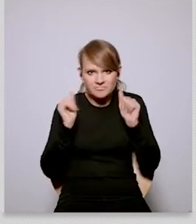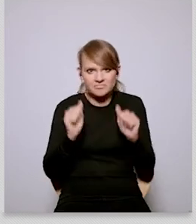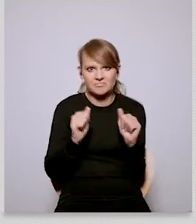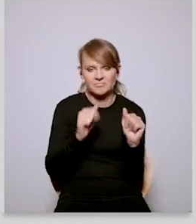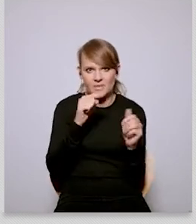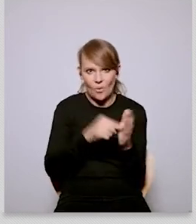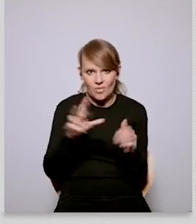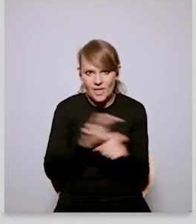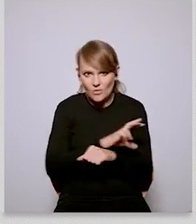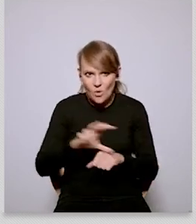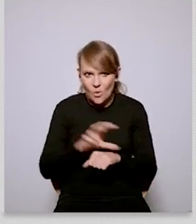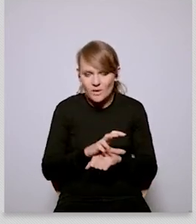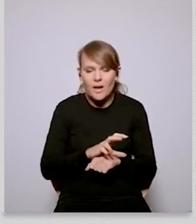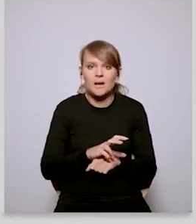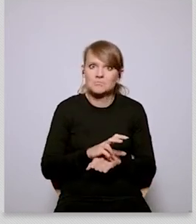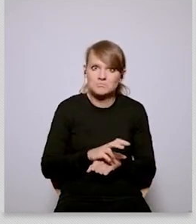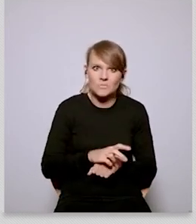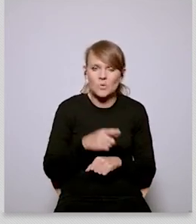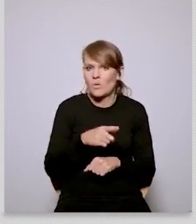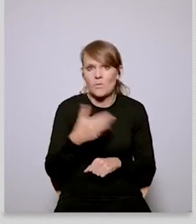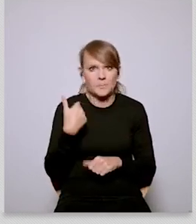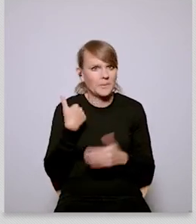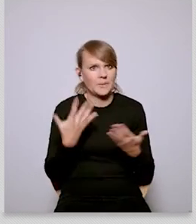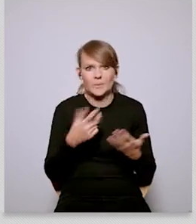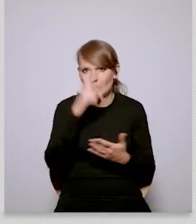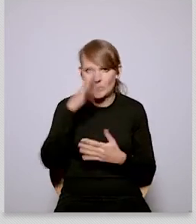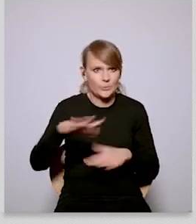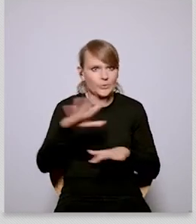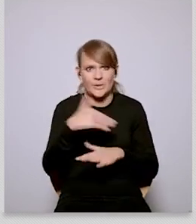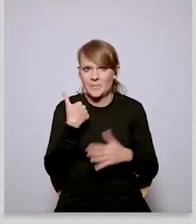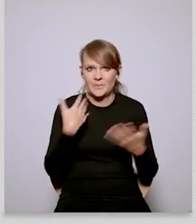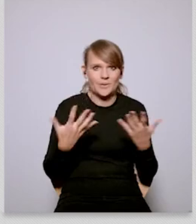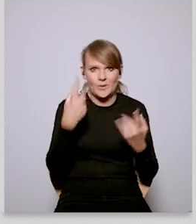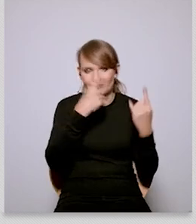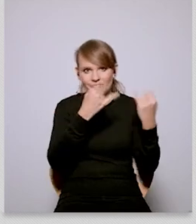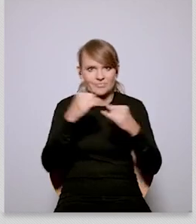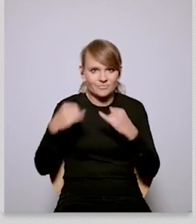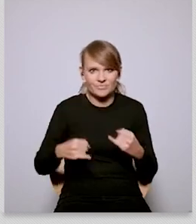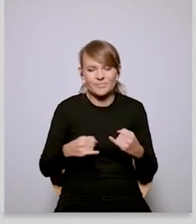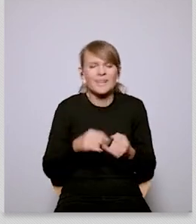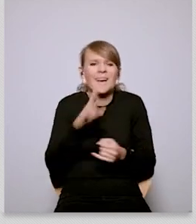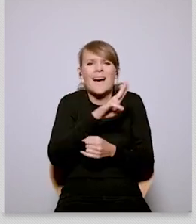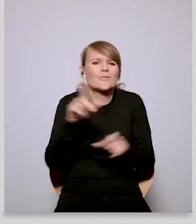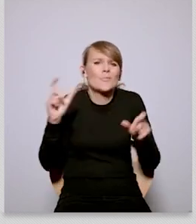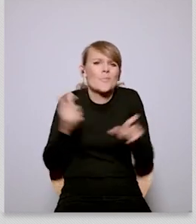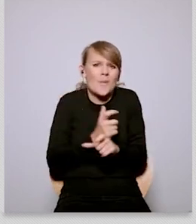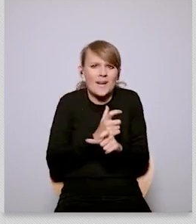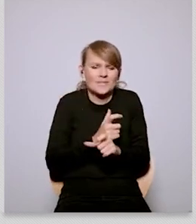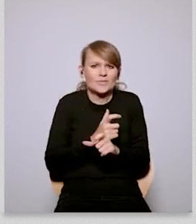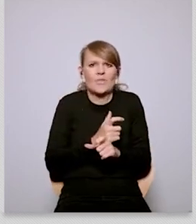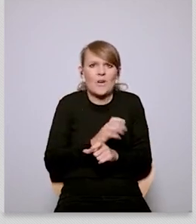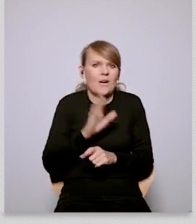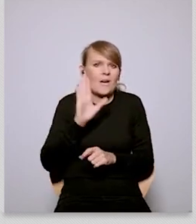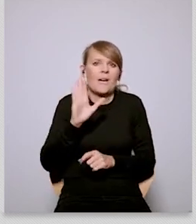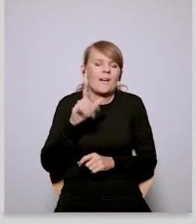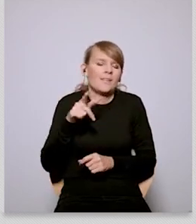topic of its own and there seems to be very limited convergence i feel in terms of what is it that sparks the debate because